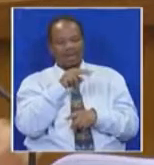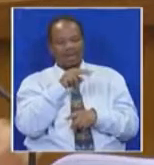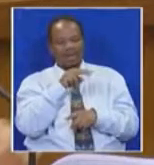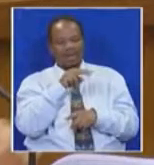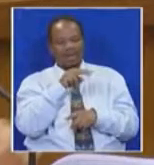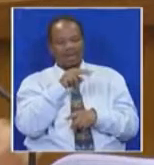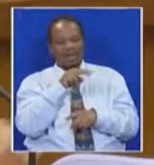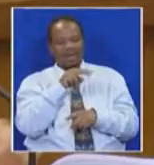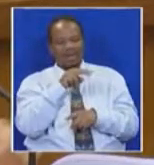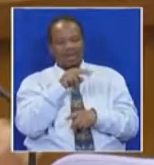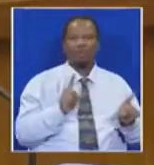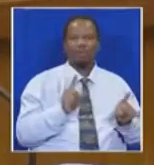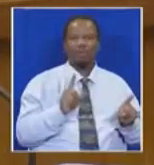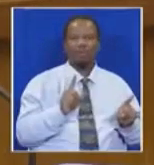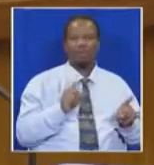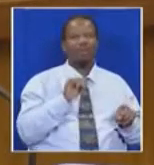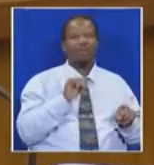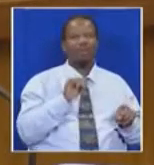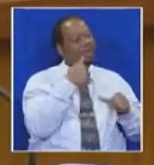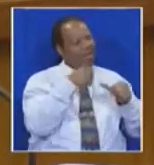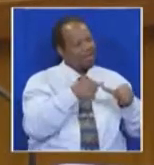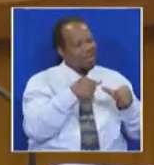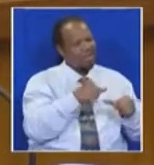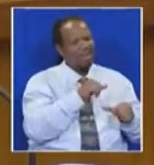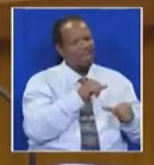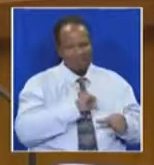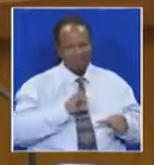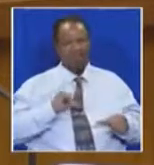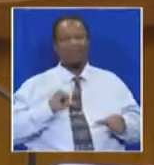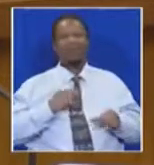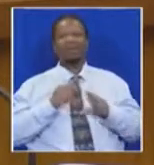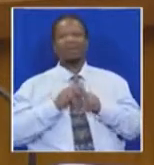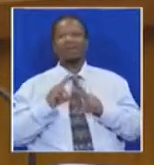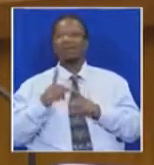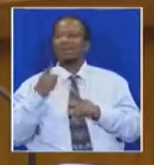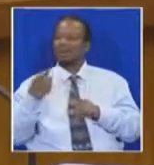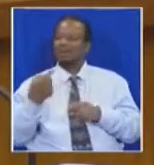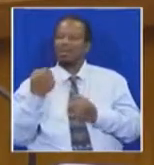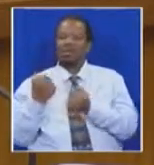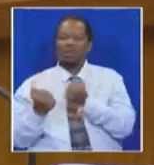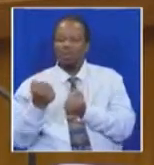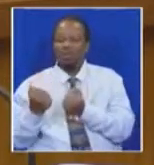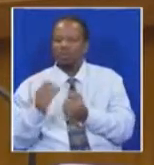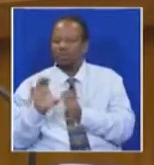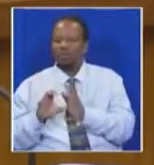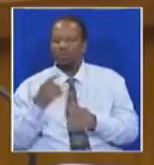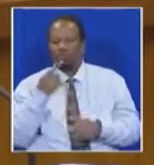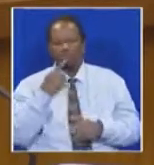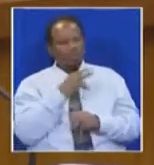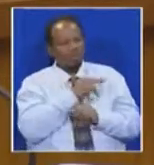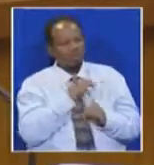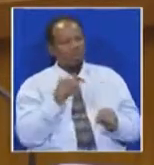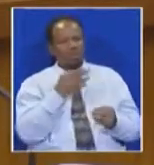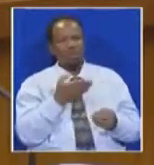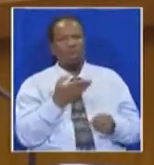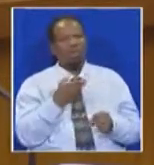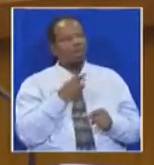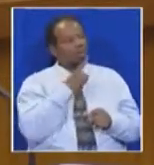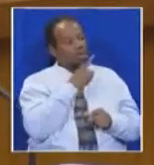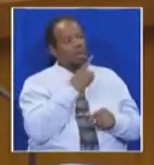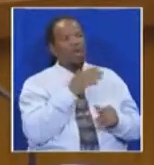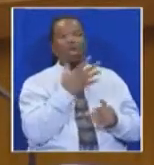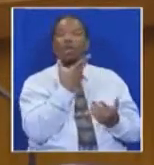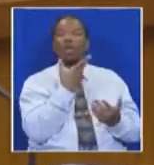conduct that is inconsistent with the Constitution is invalid, and that the obligation imposed by the Constitution